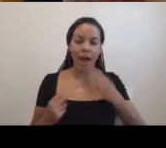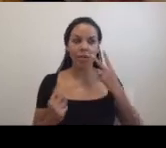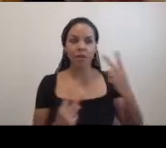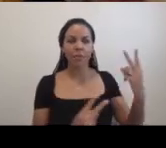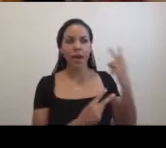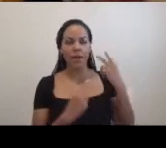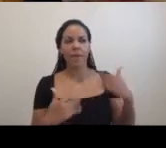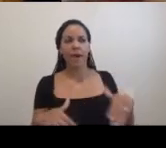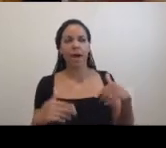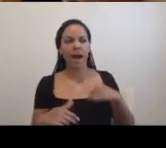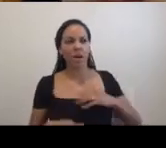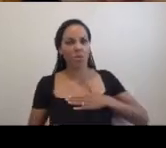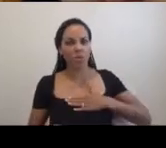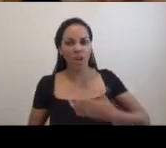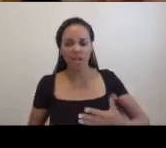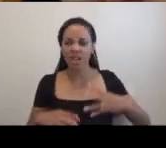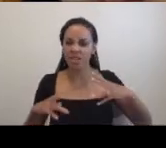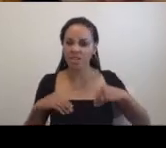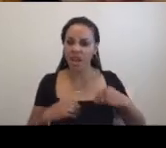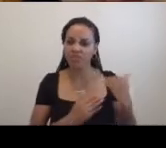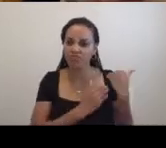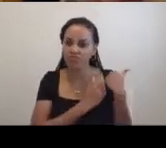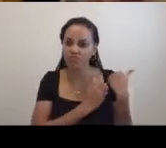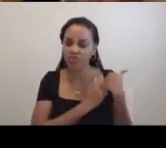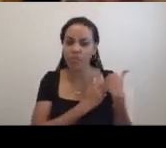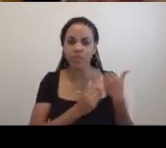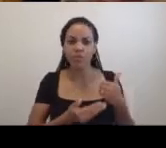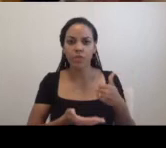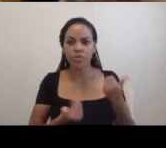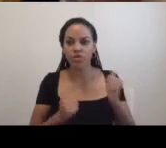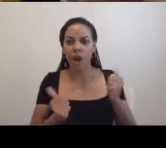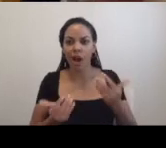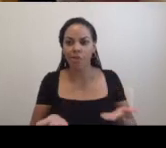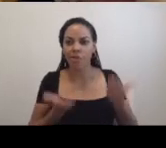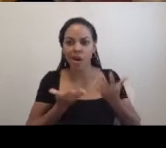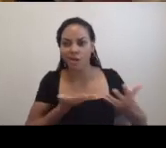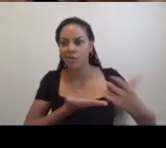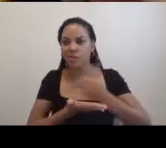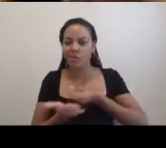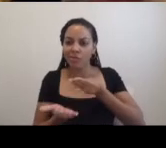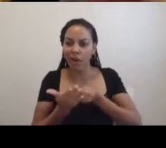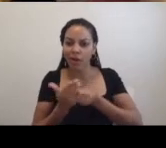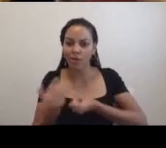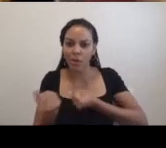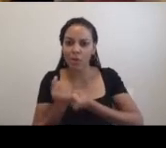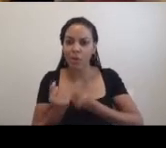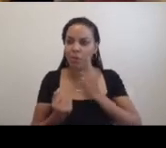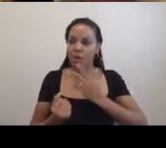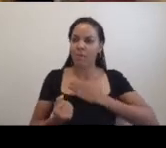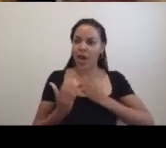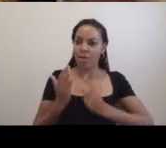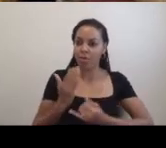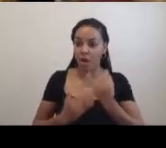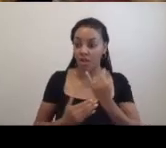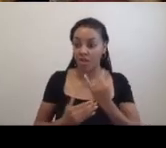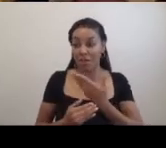responsibility to raise the financial support for my own projects. Was this the best way